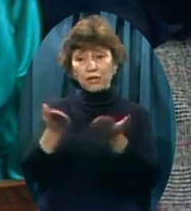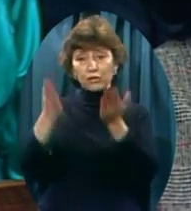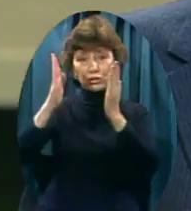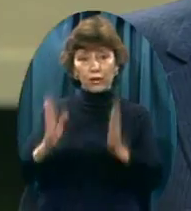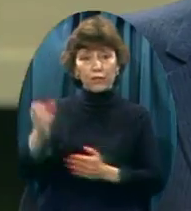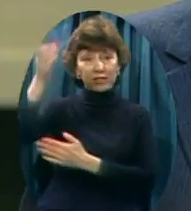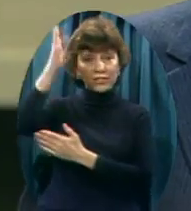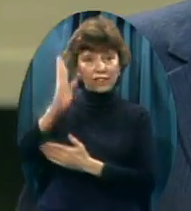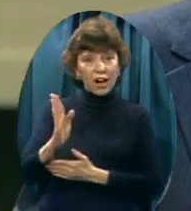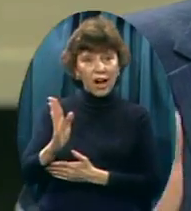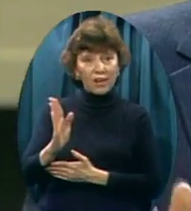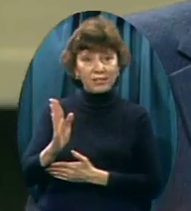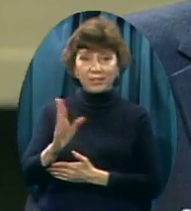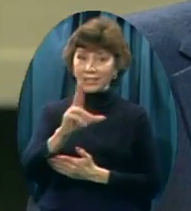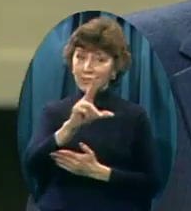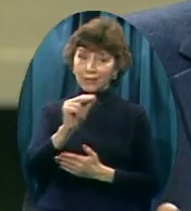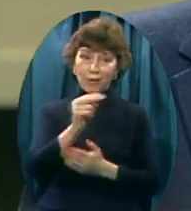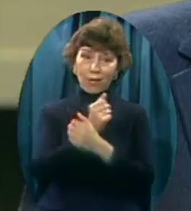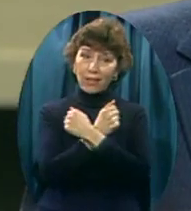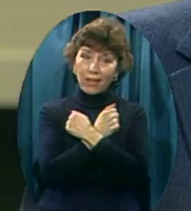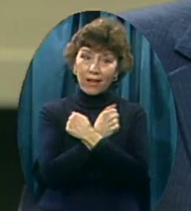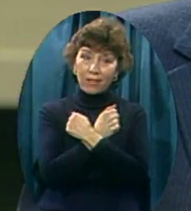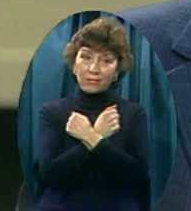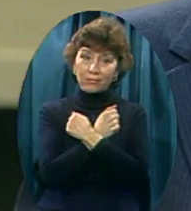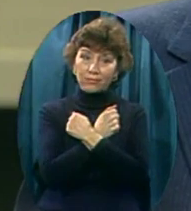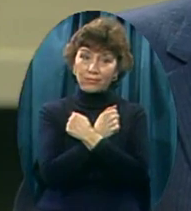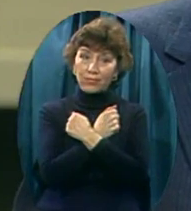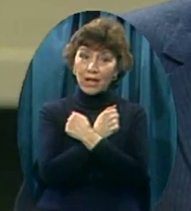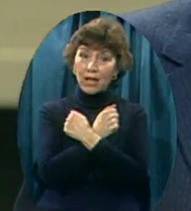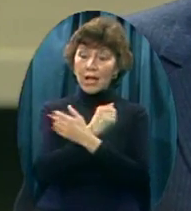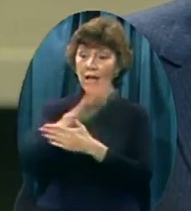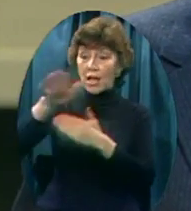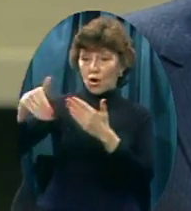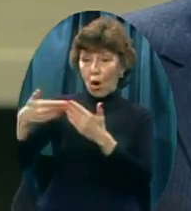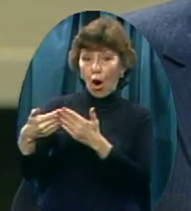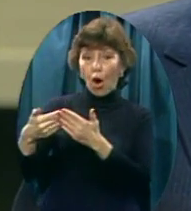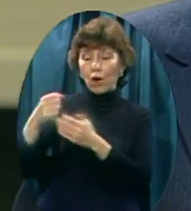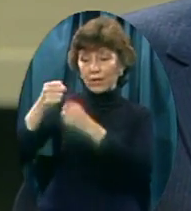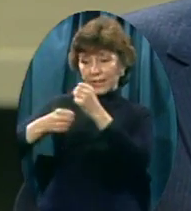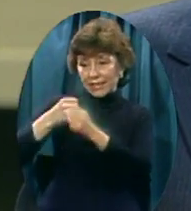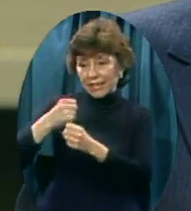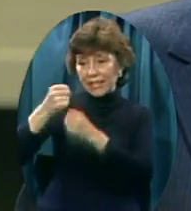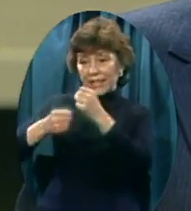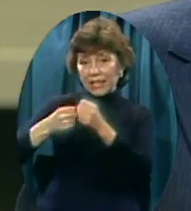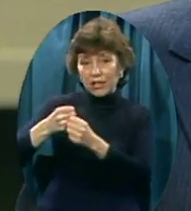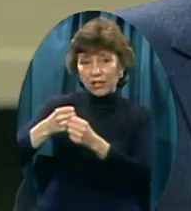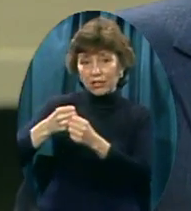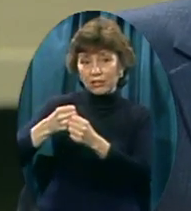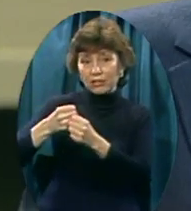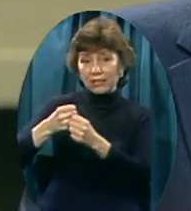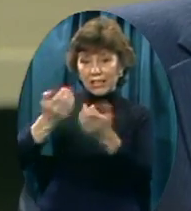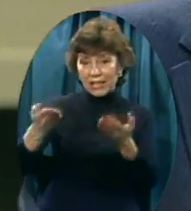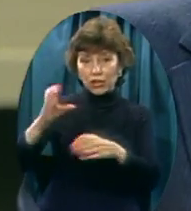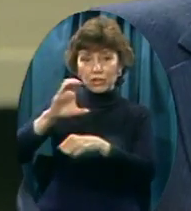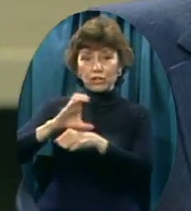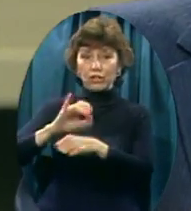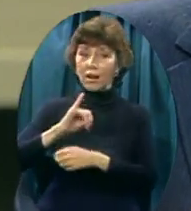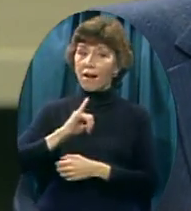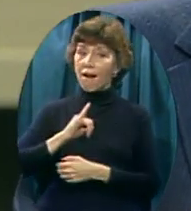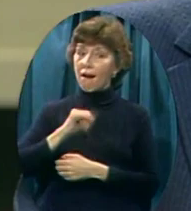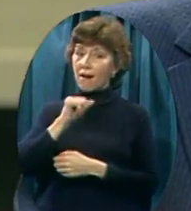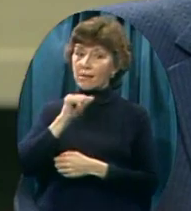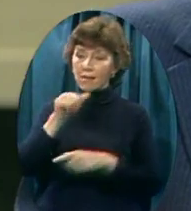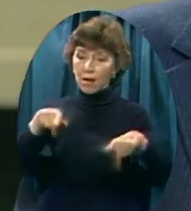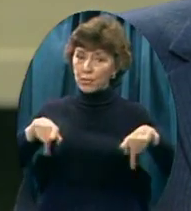Refused to ever allow Anybody to stand In this pulpit Who criticizes Another man of God And if he does Criticize a man of